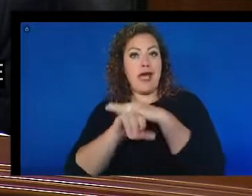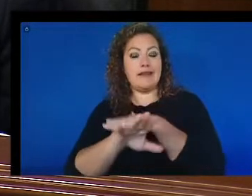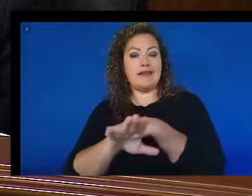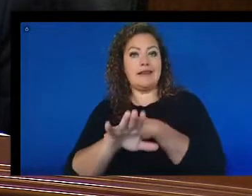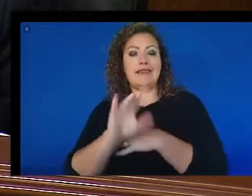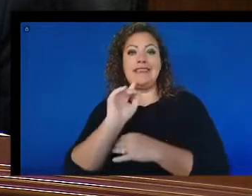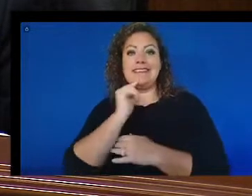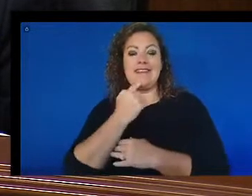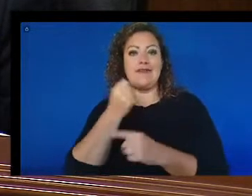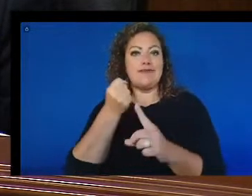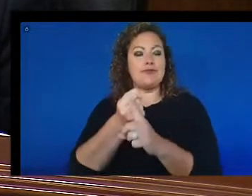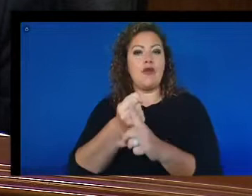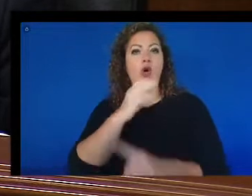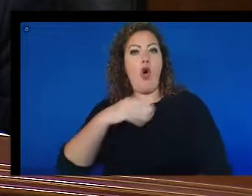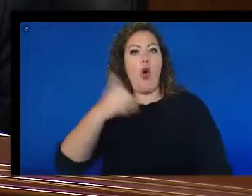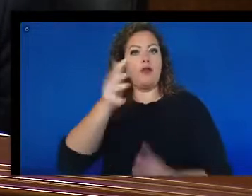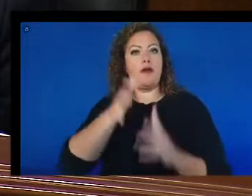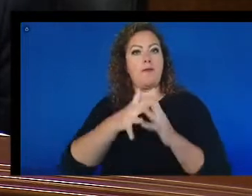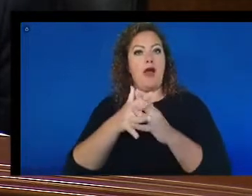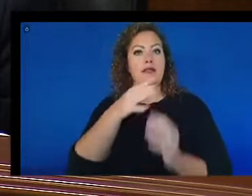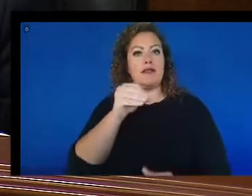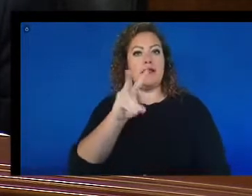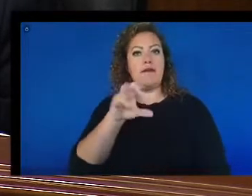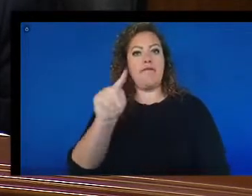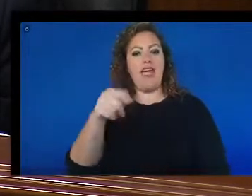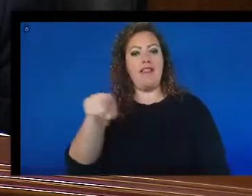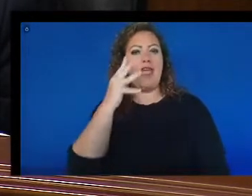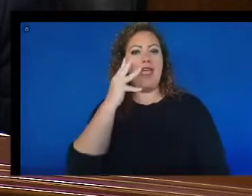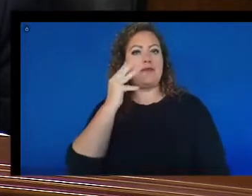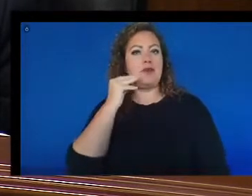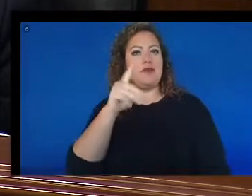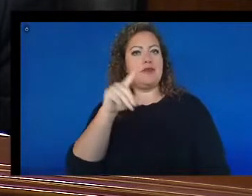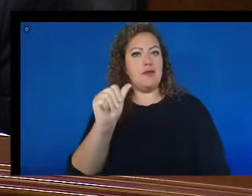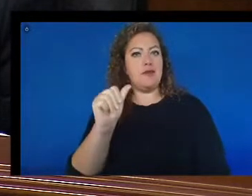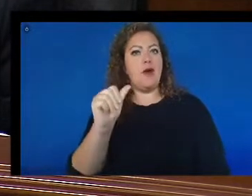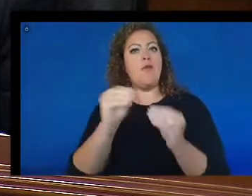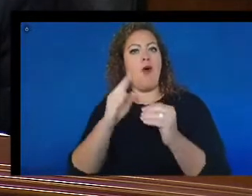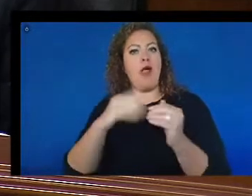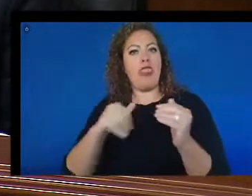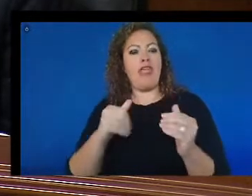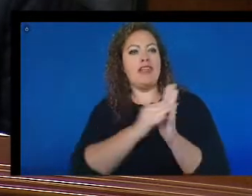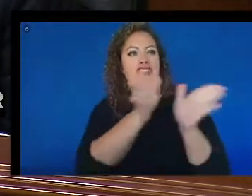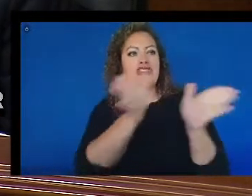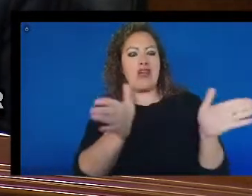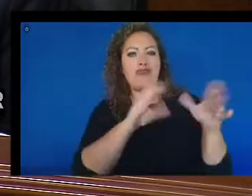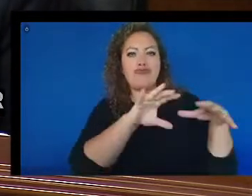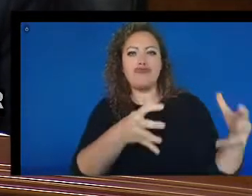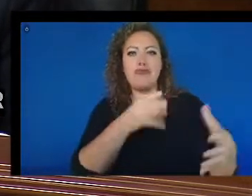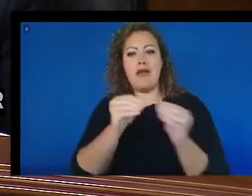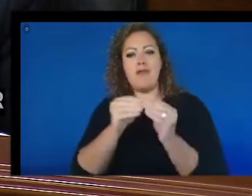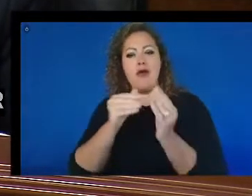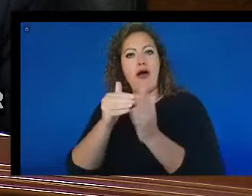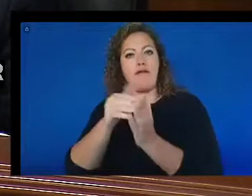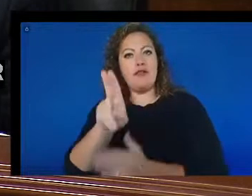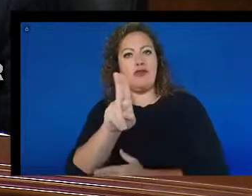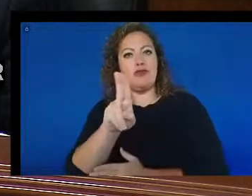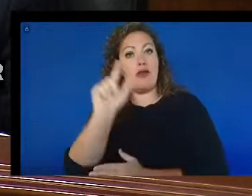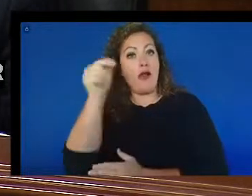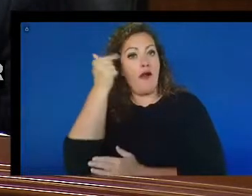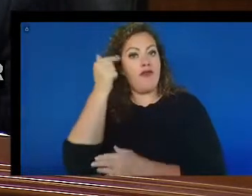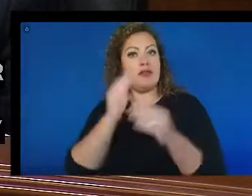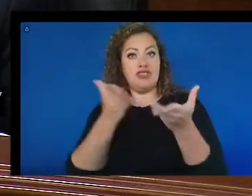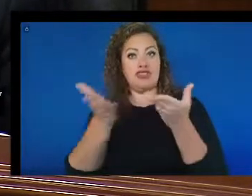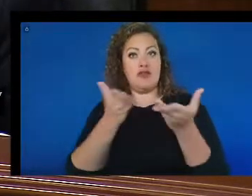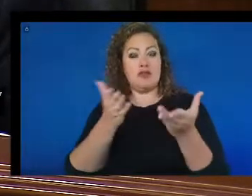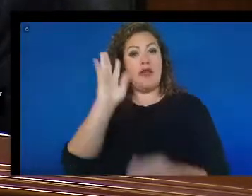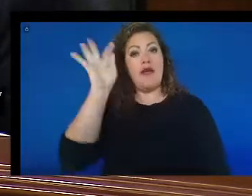who experience disabilities at higher rates than the general population and more frequently use these government services. Federal